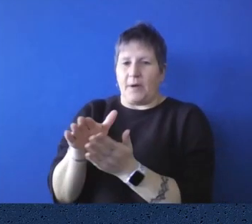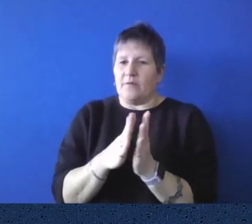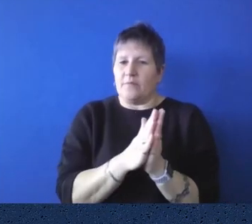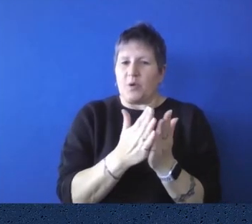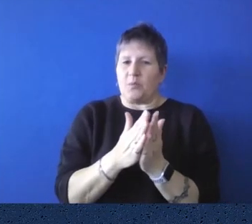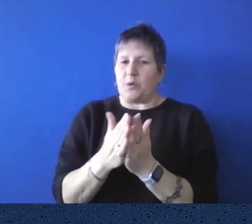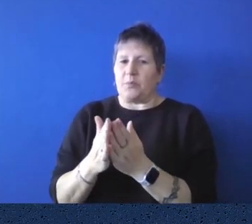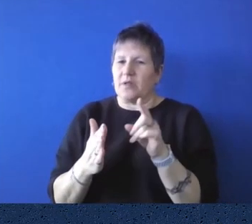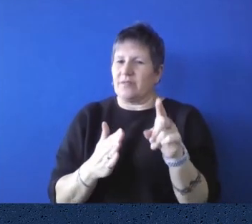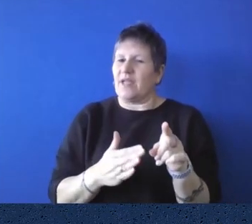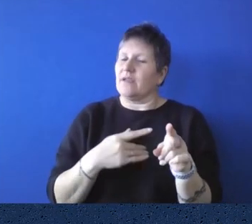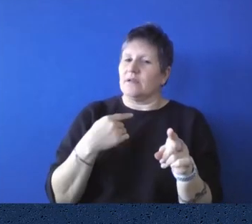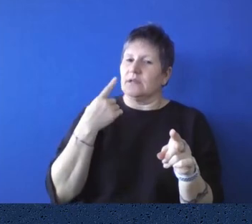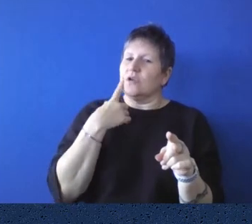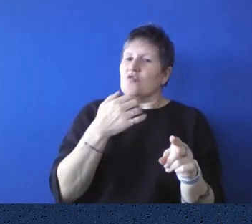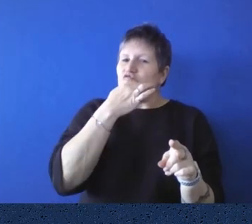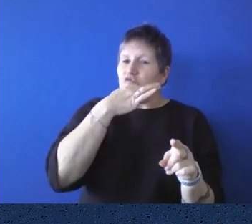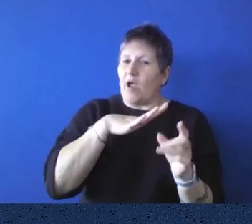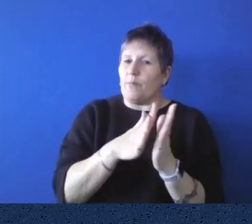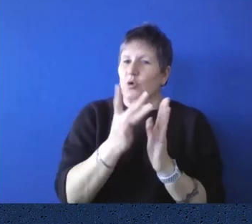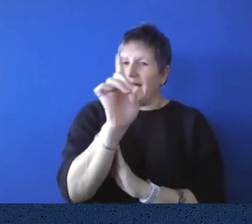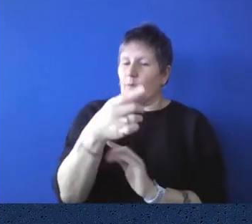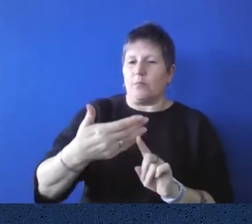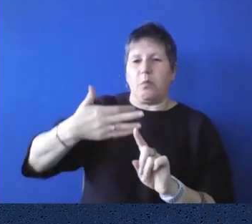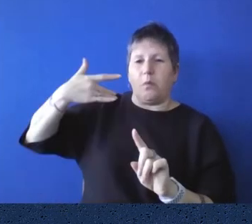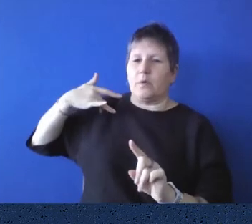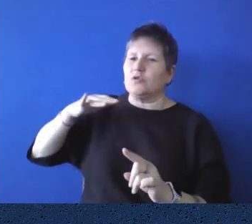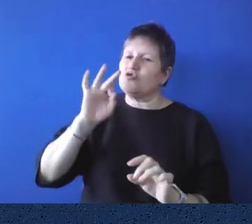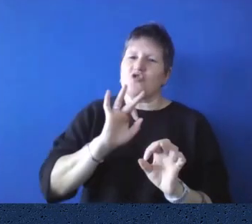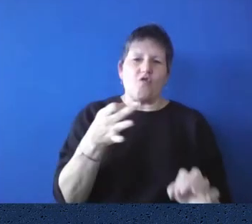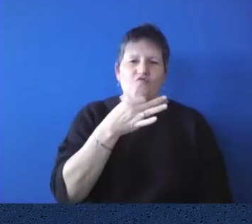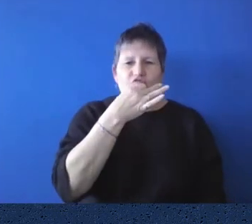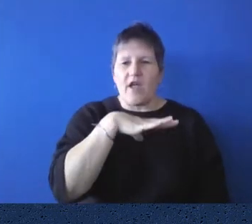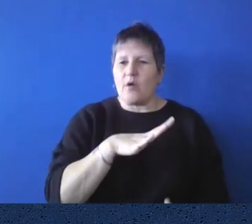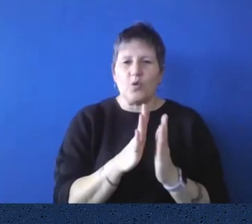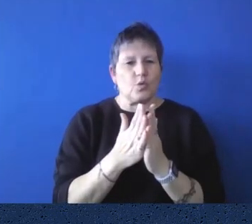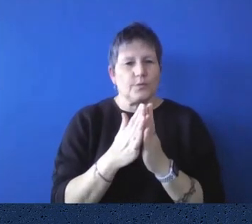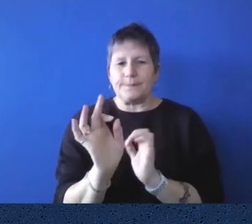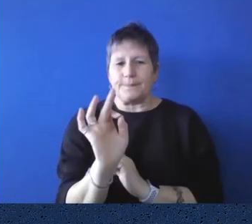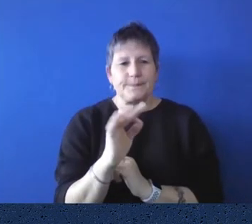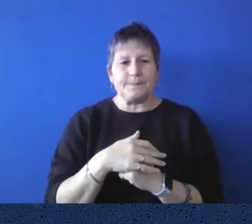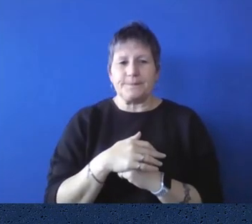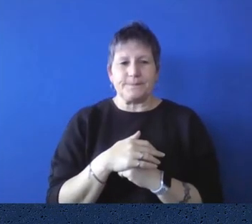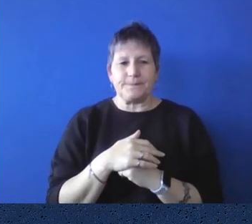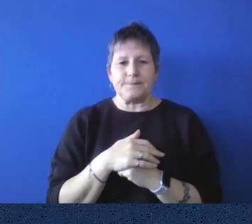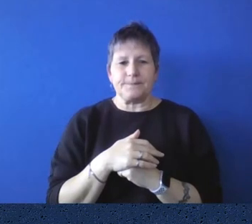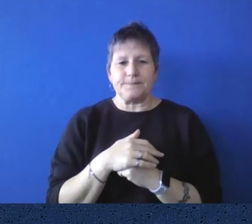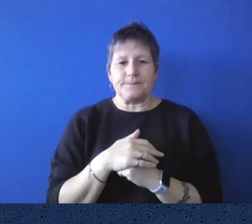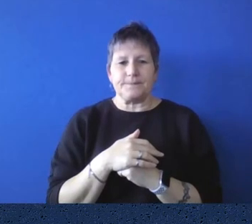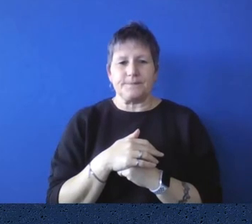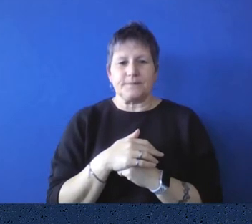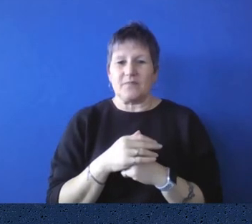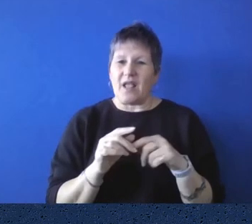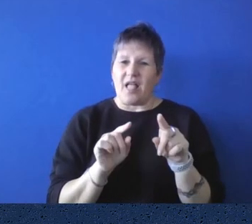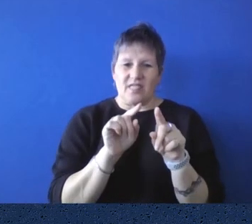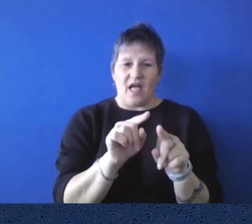considered rare books, but at the time they were not, um, rare. They were definitely, um, something that was enabled, um, John Gould to,